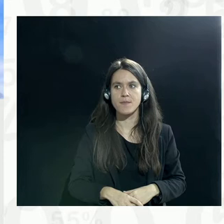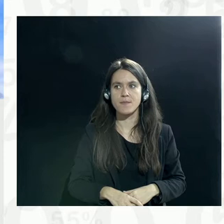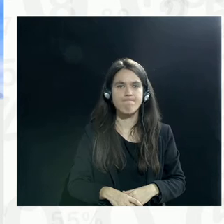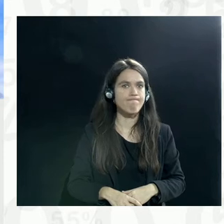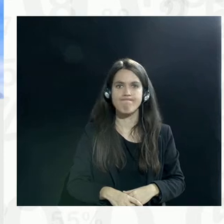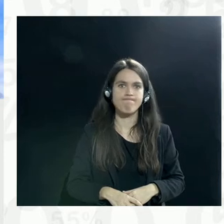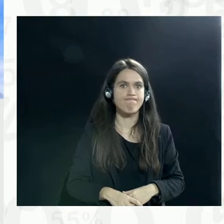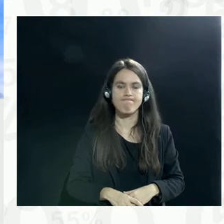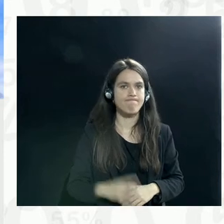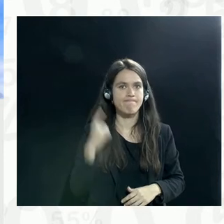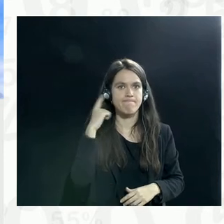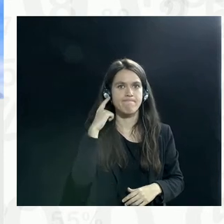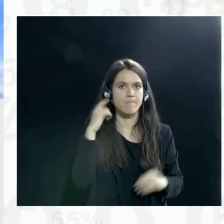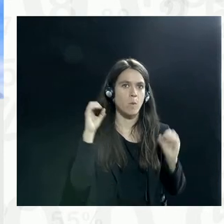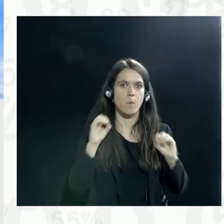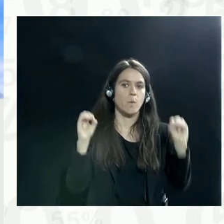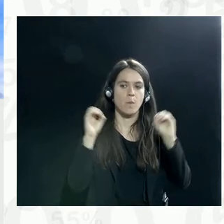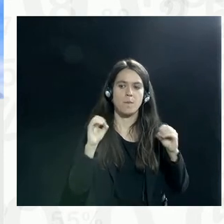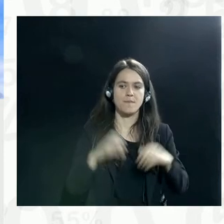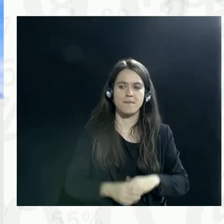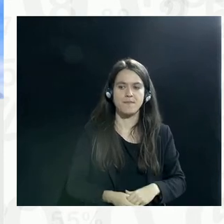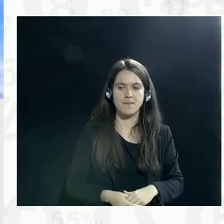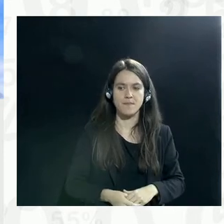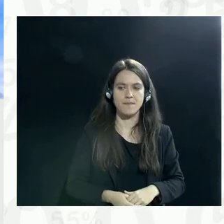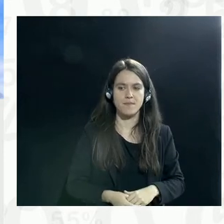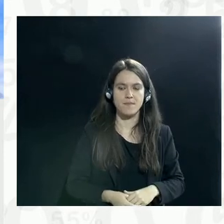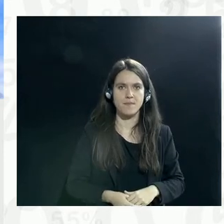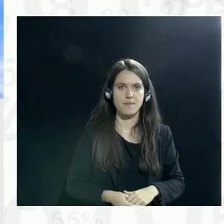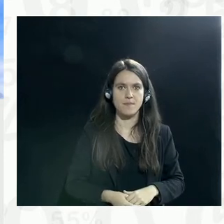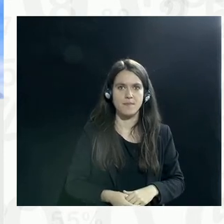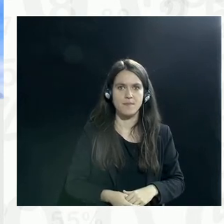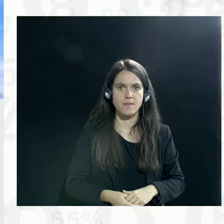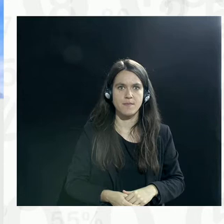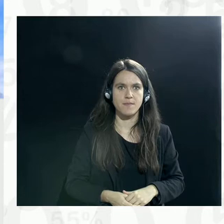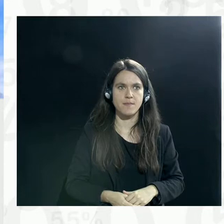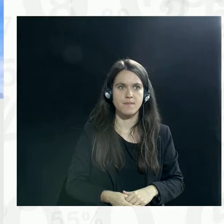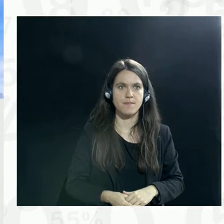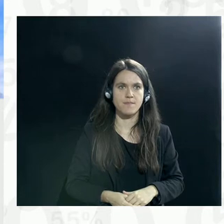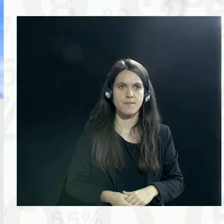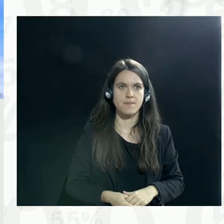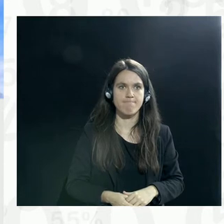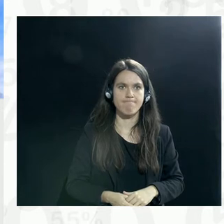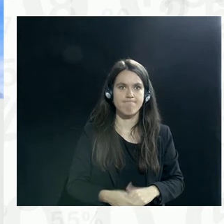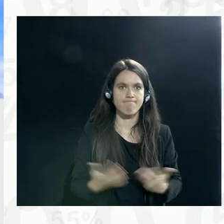Let's see. I told you it's going to be like a video conference. No.